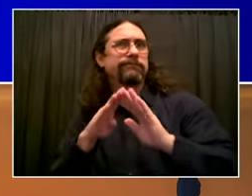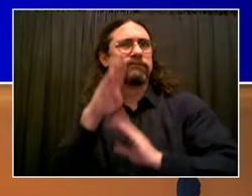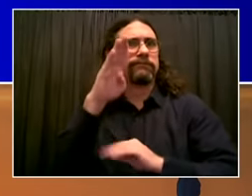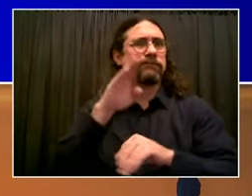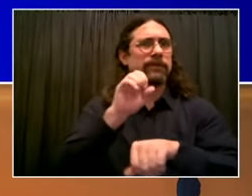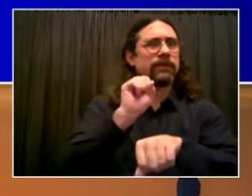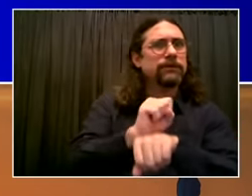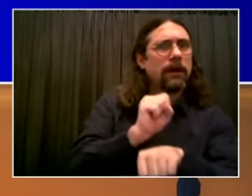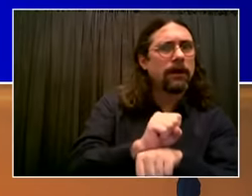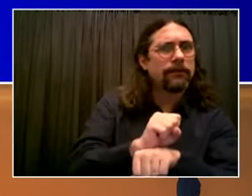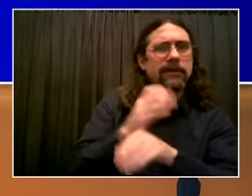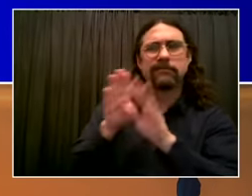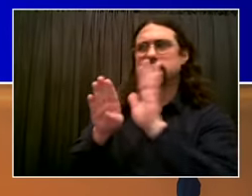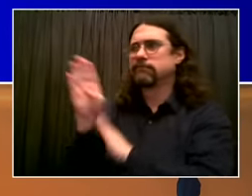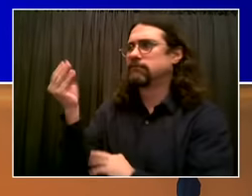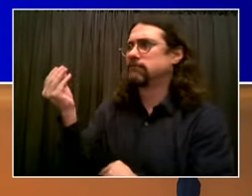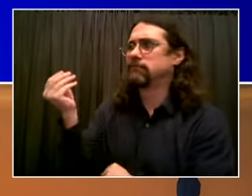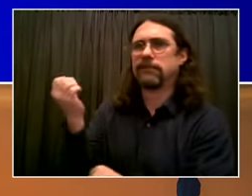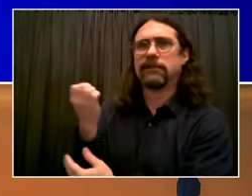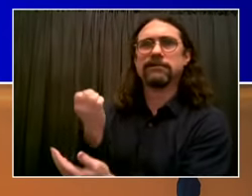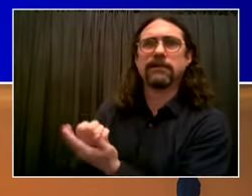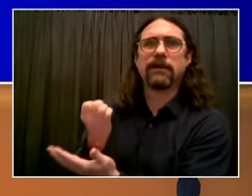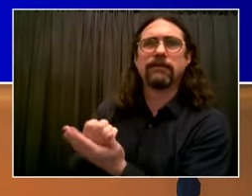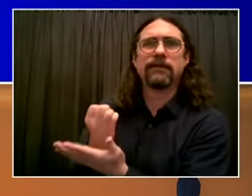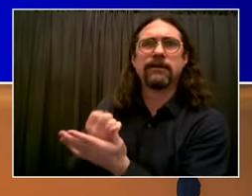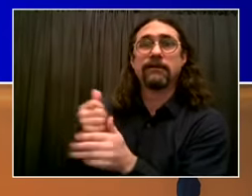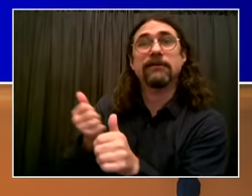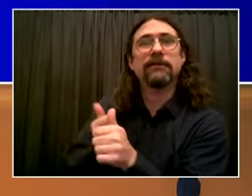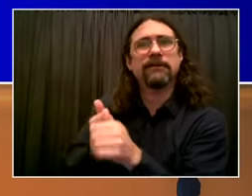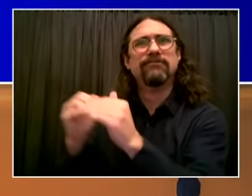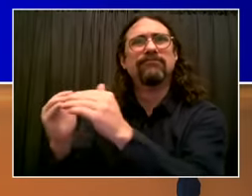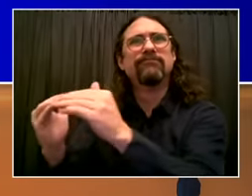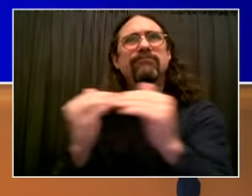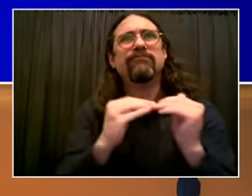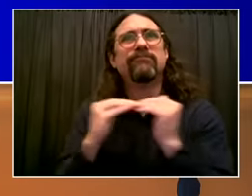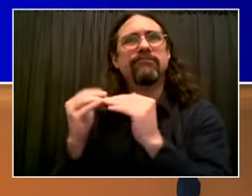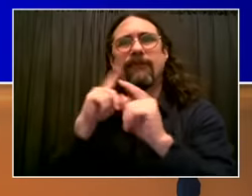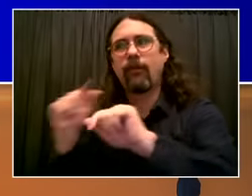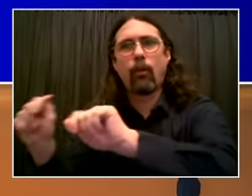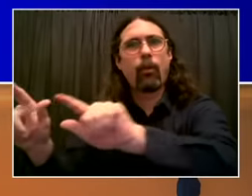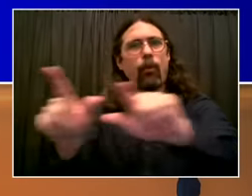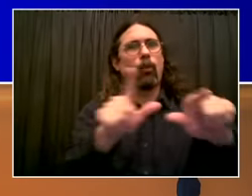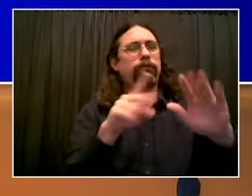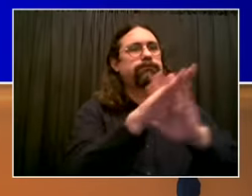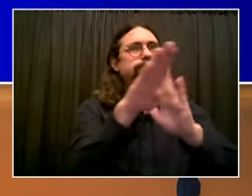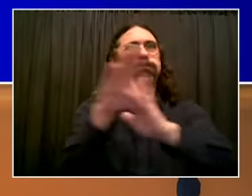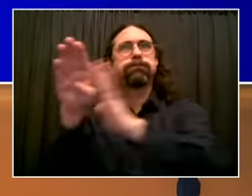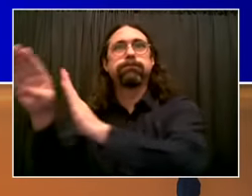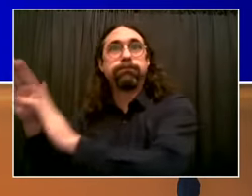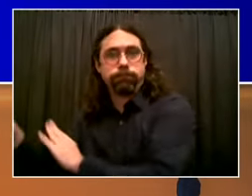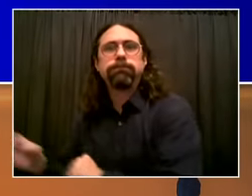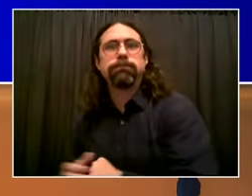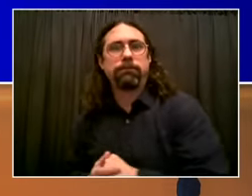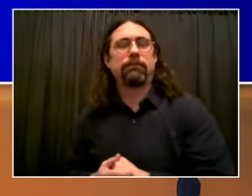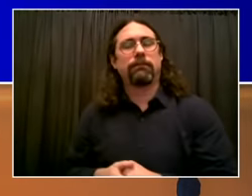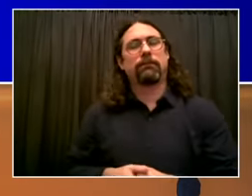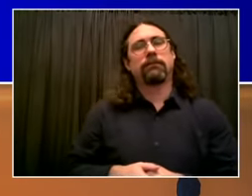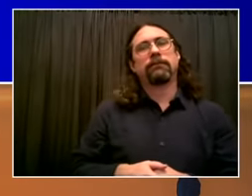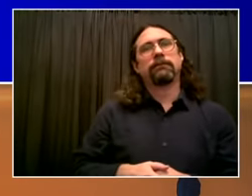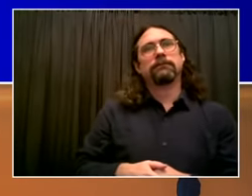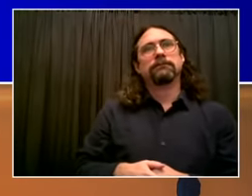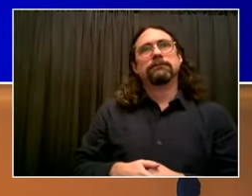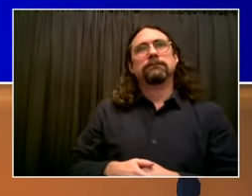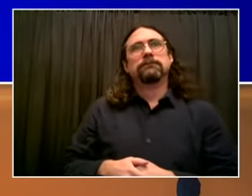Now, what we've learned more than ever, we already knew before the pandemic. We were an interconnected society, a